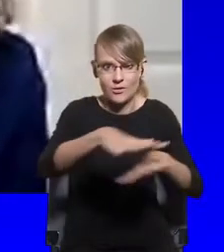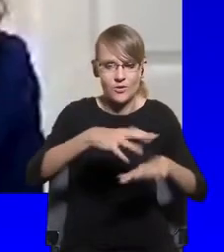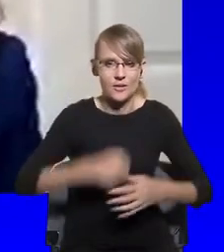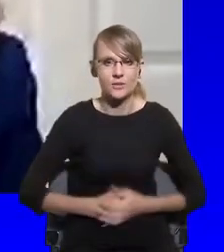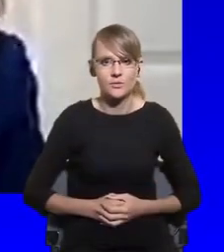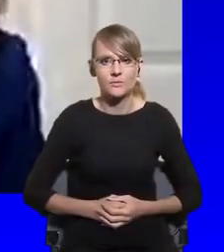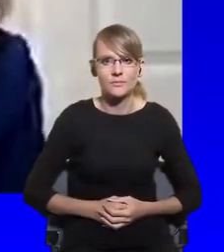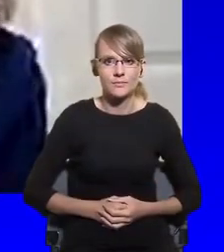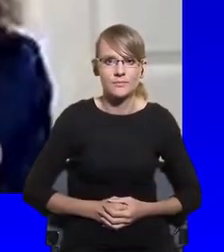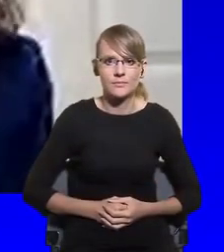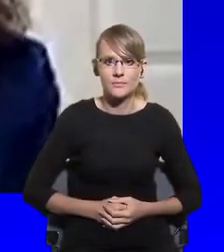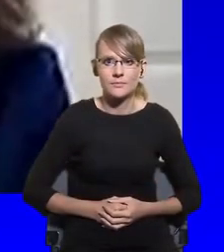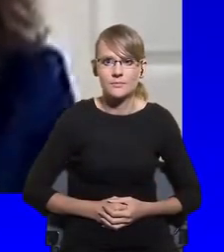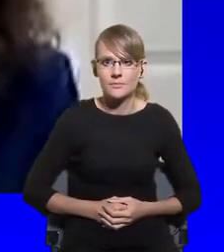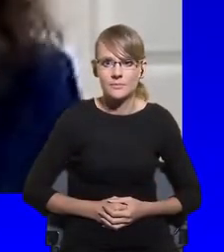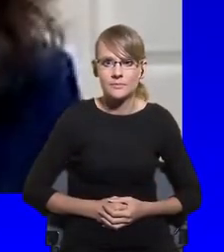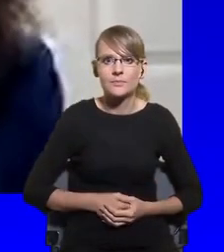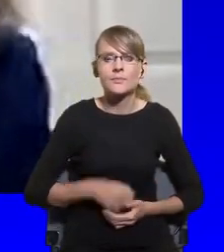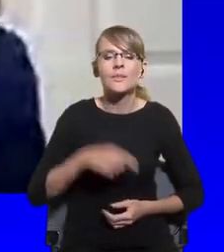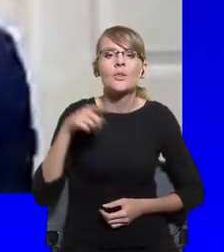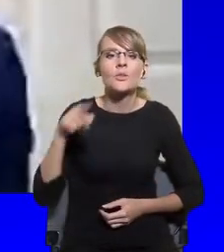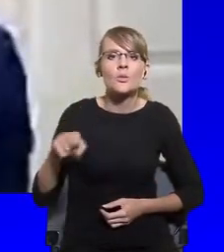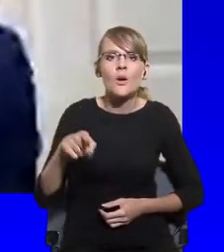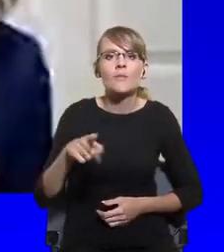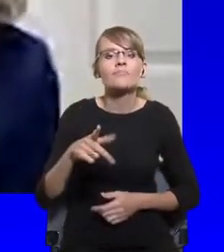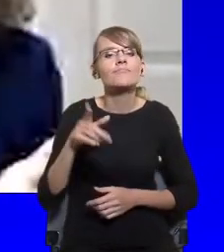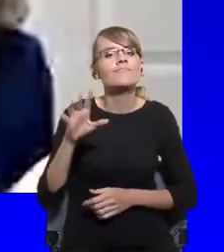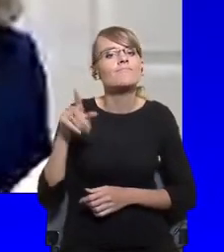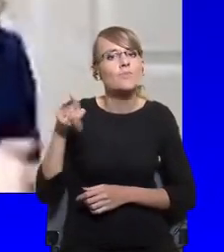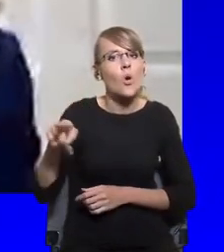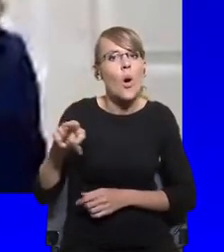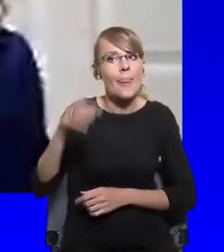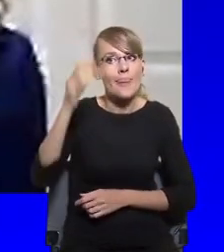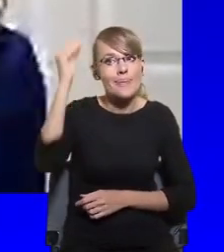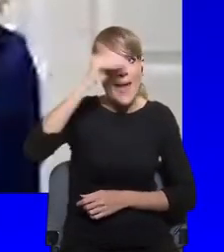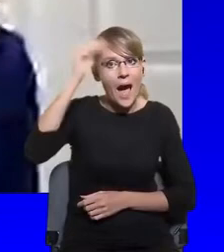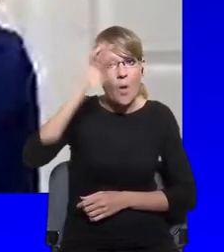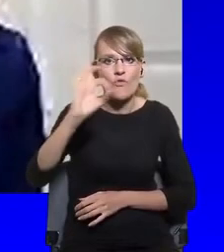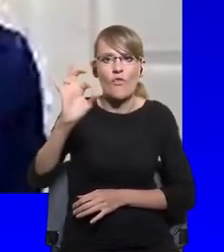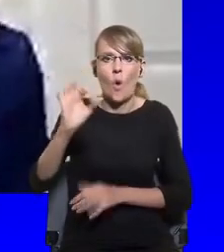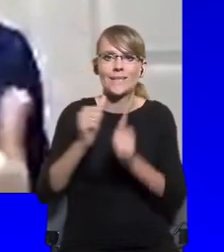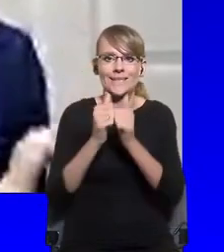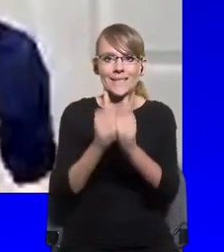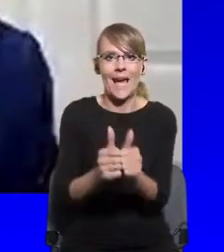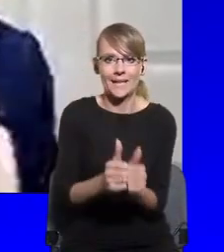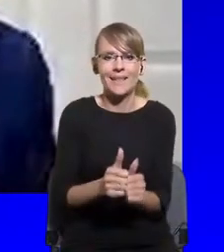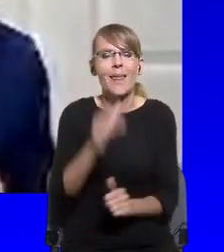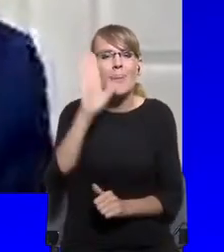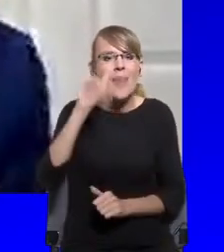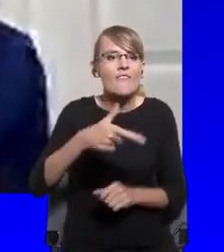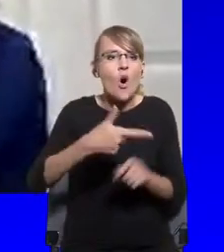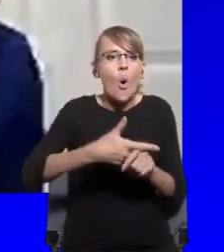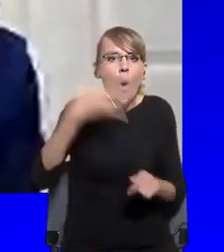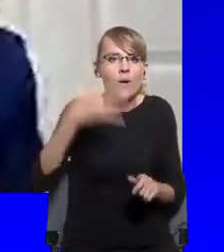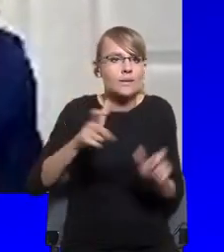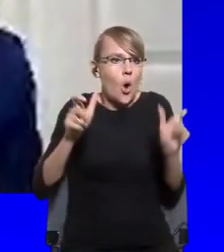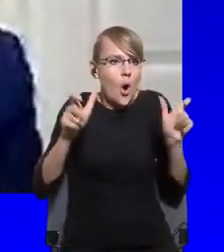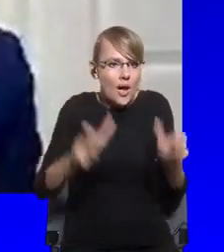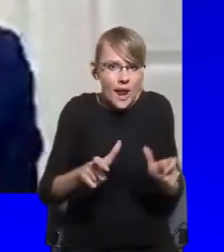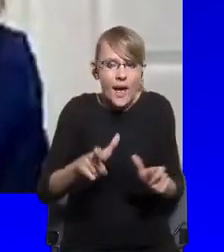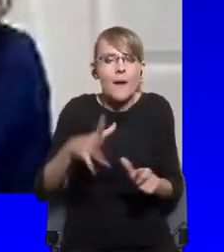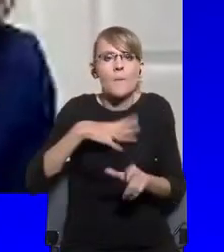as the scientists told us that that's the best thing to do. So, and this is an ongoing process.